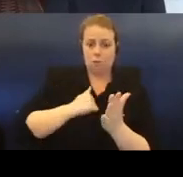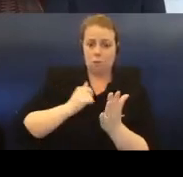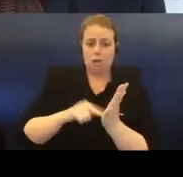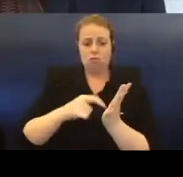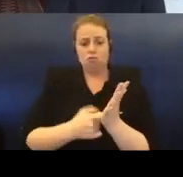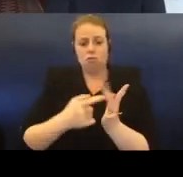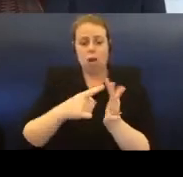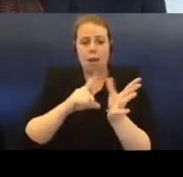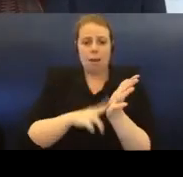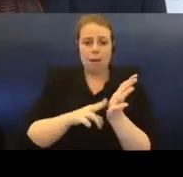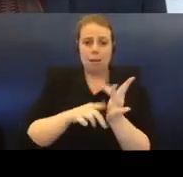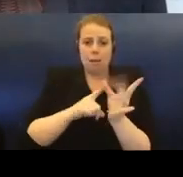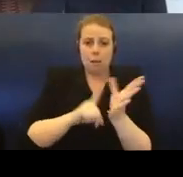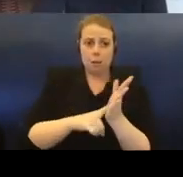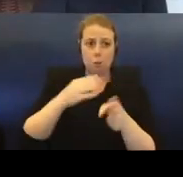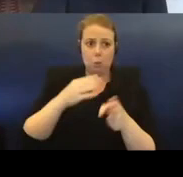years on.